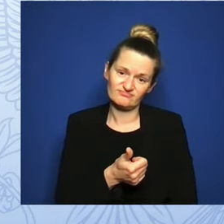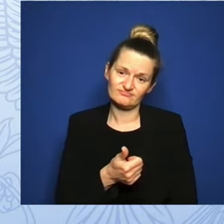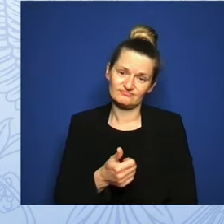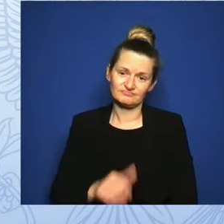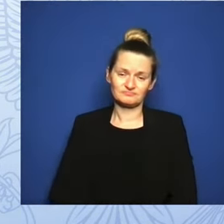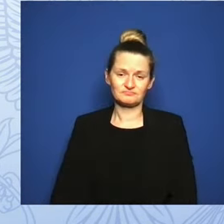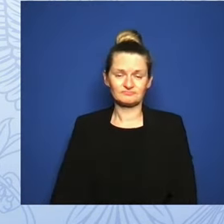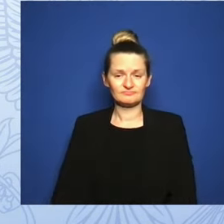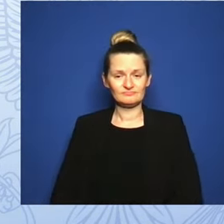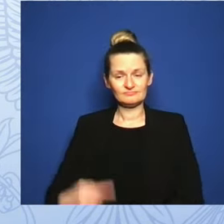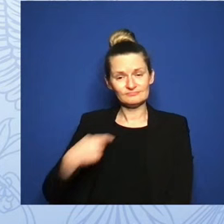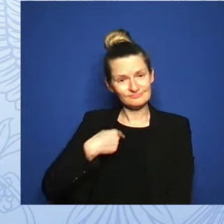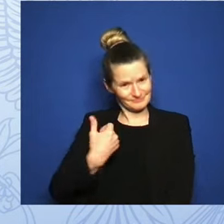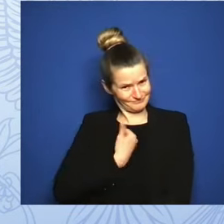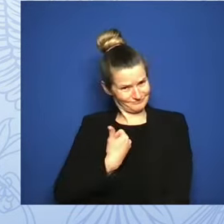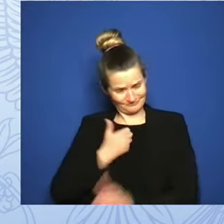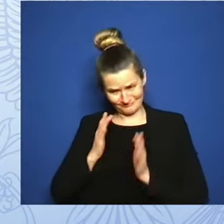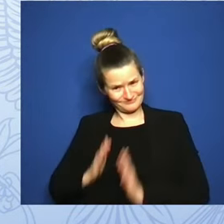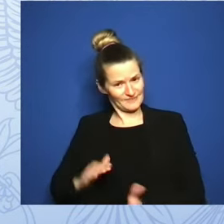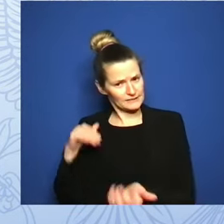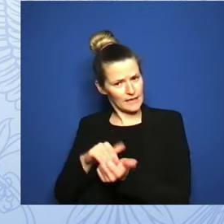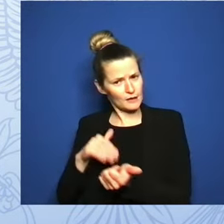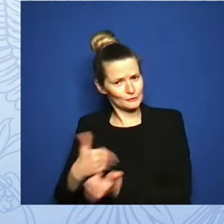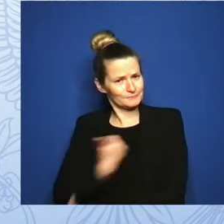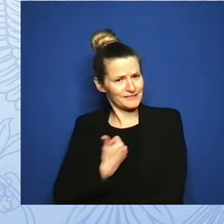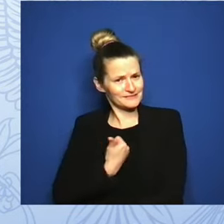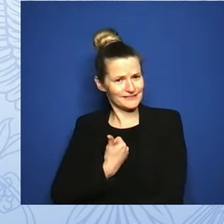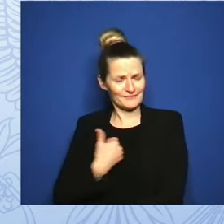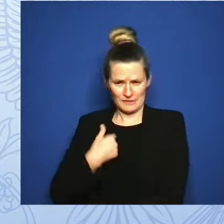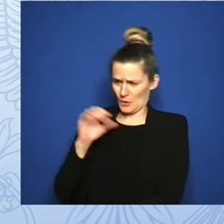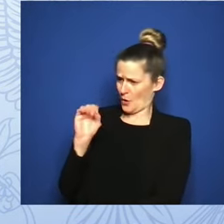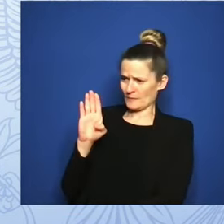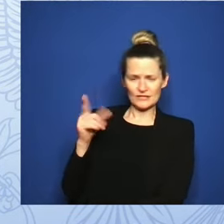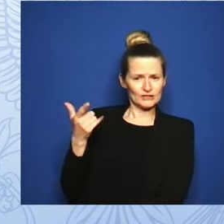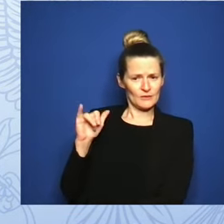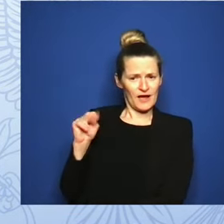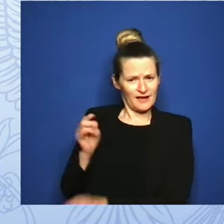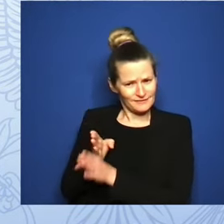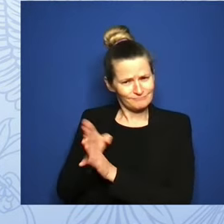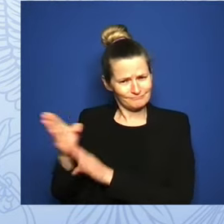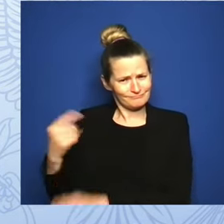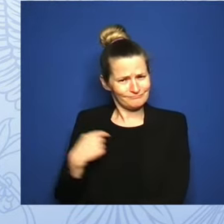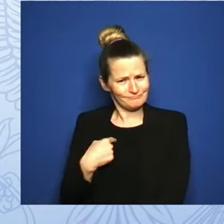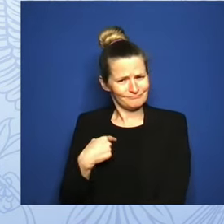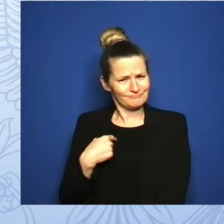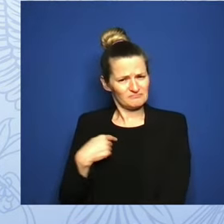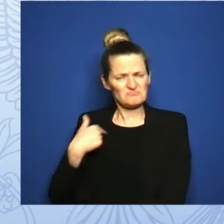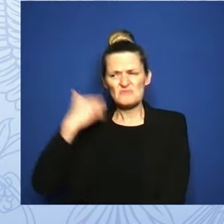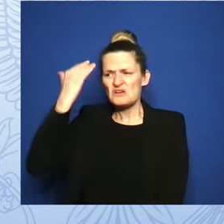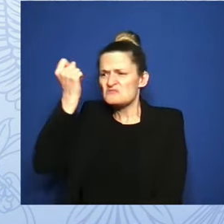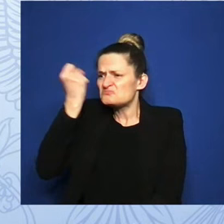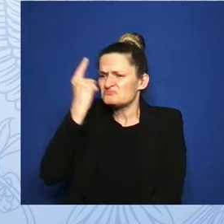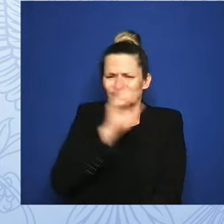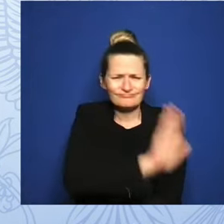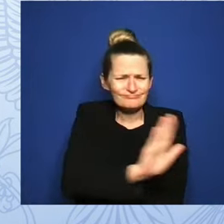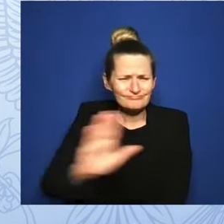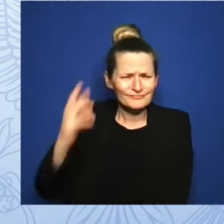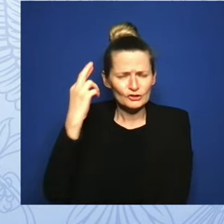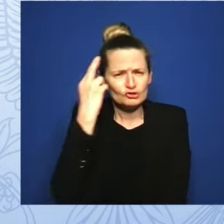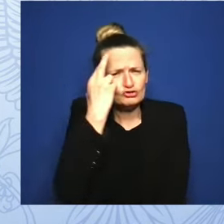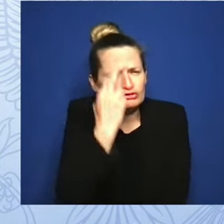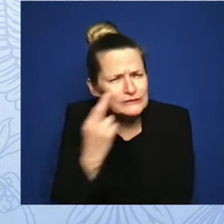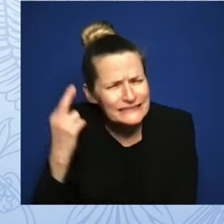everyone's reason for needing an abortion is valid and personal, and that people don't realize that even